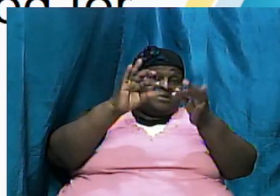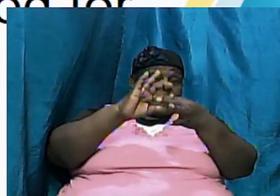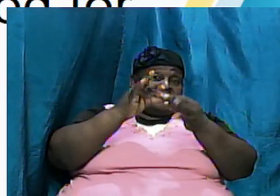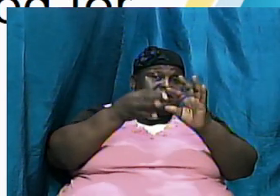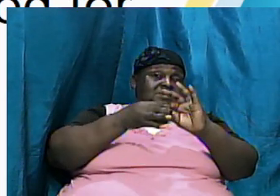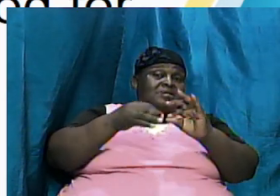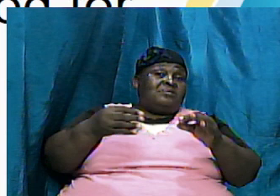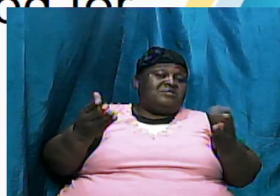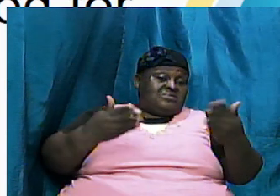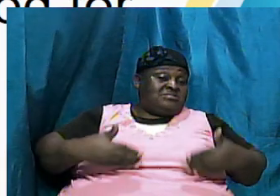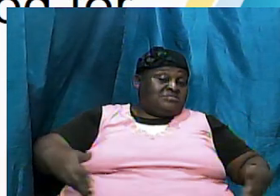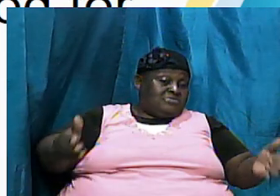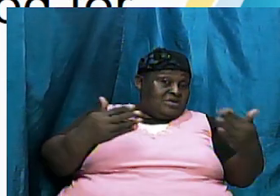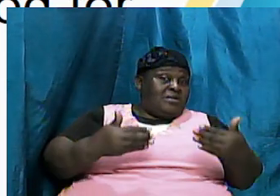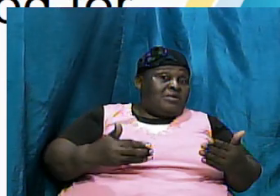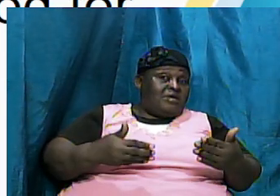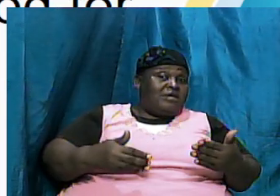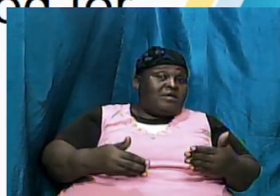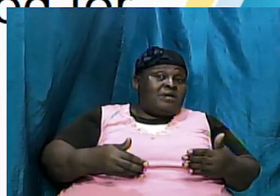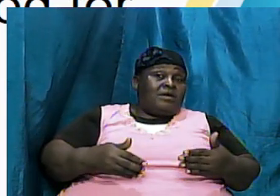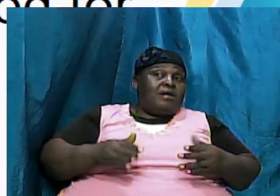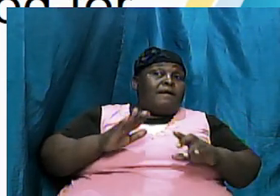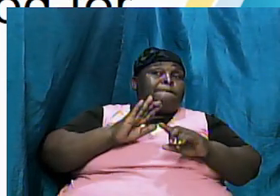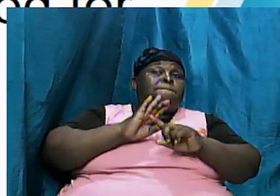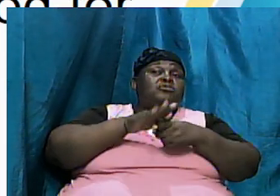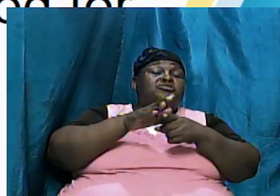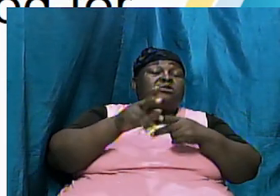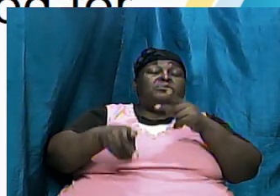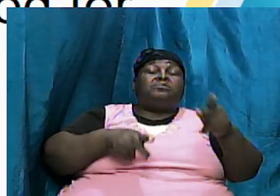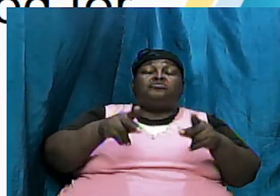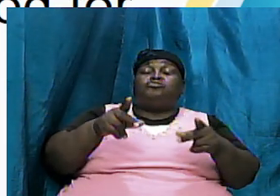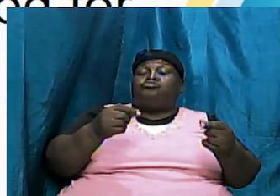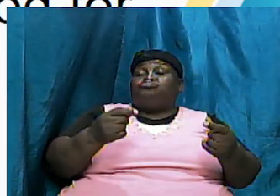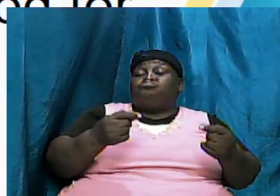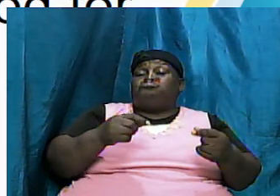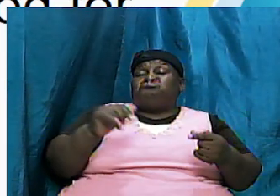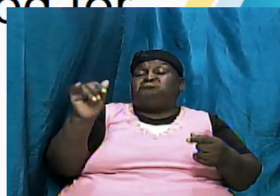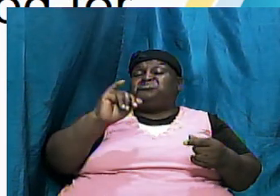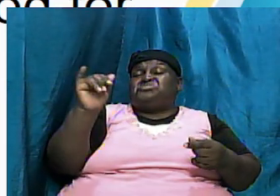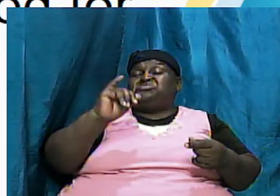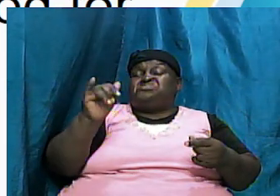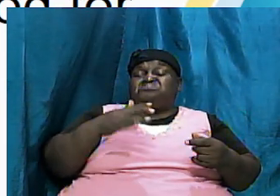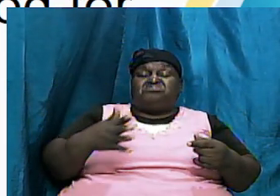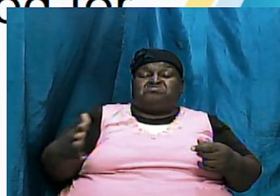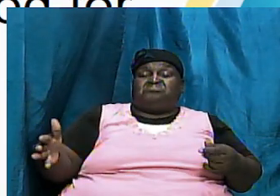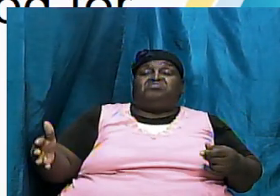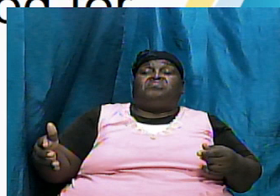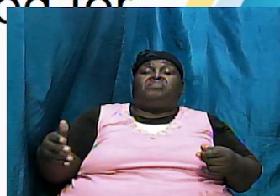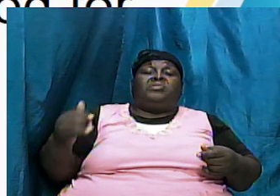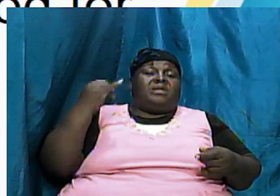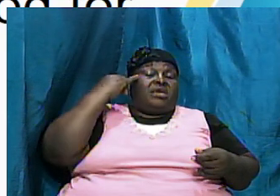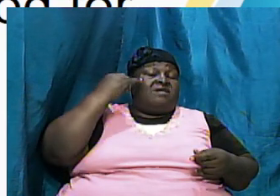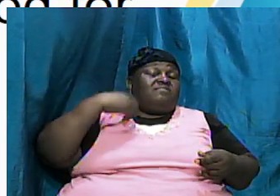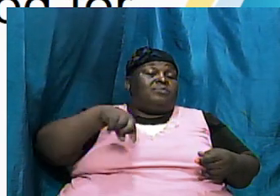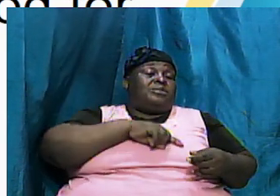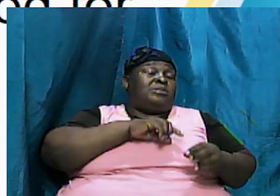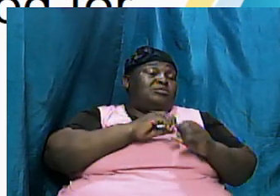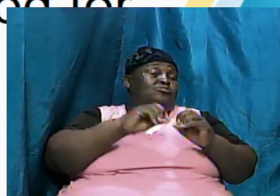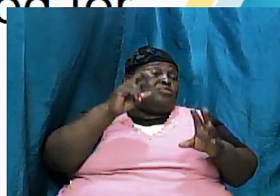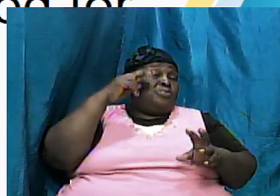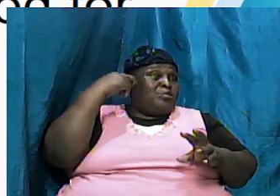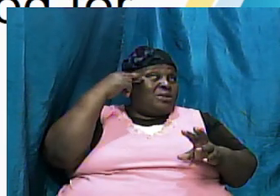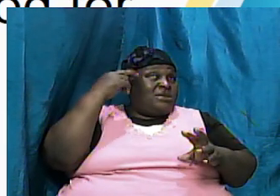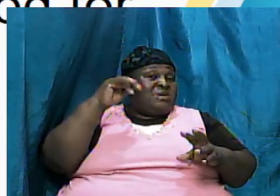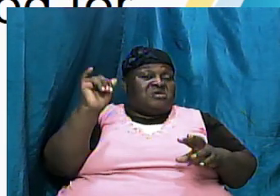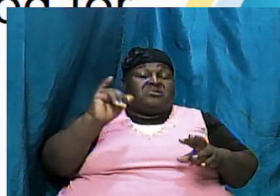around now and pushing people to do the same thing and it is as if we don't realize that in the